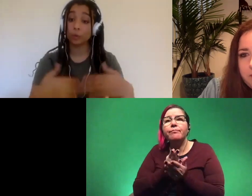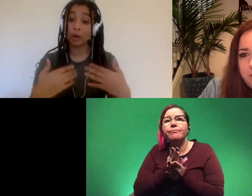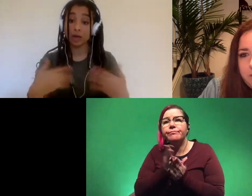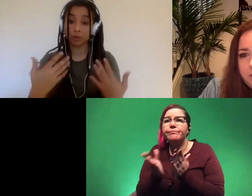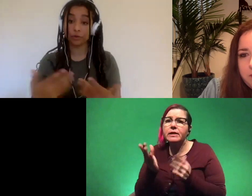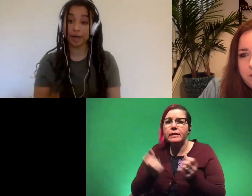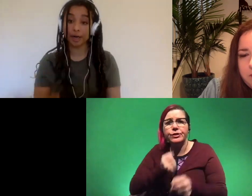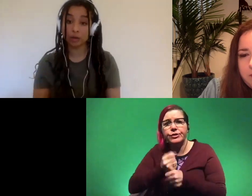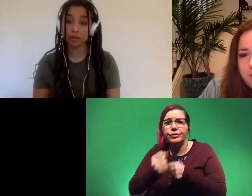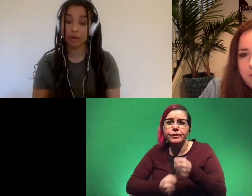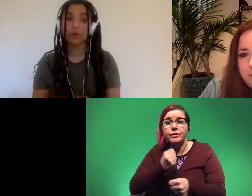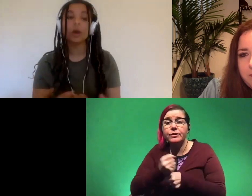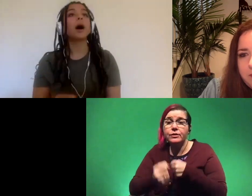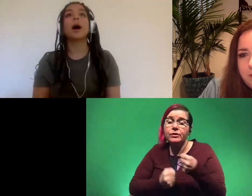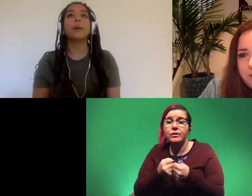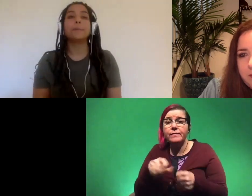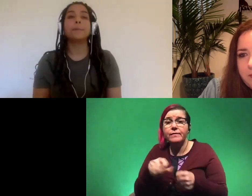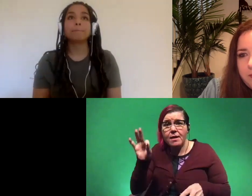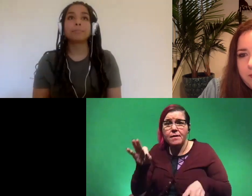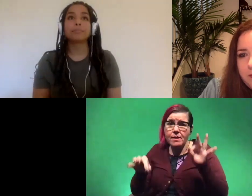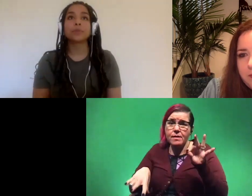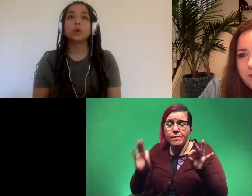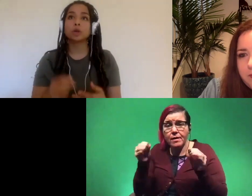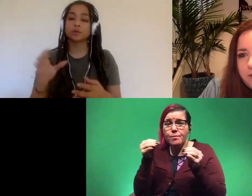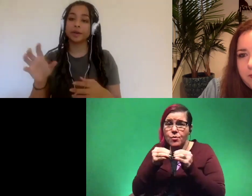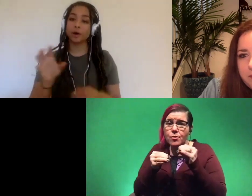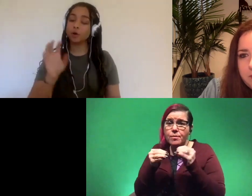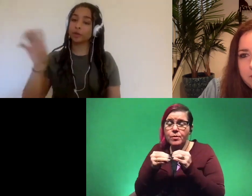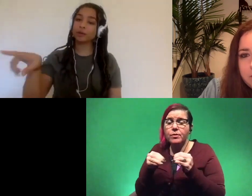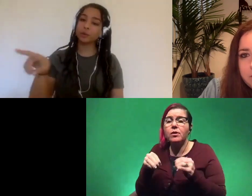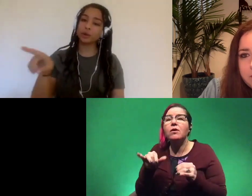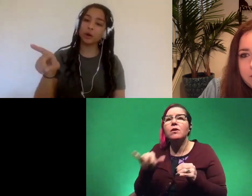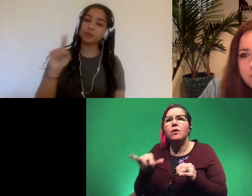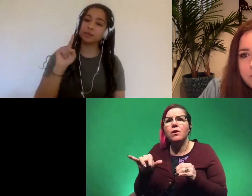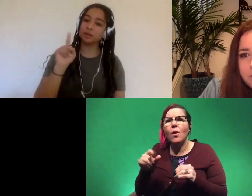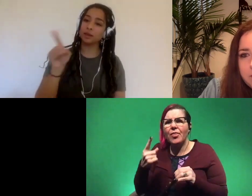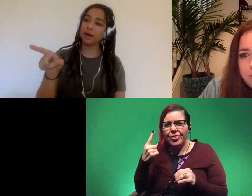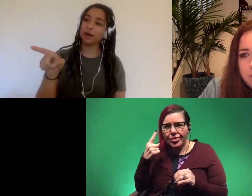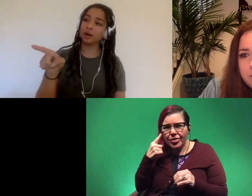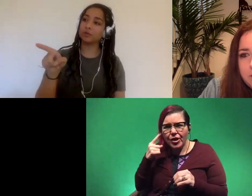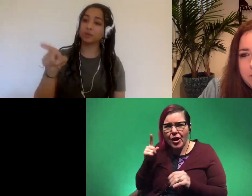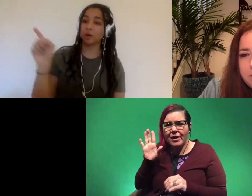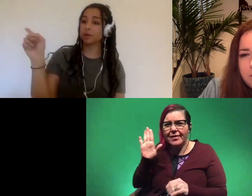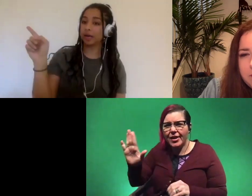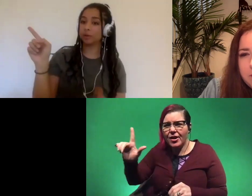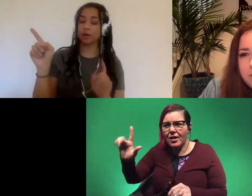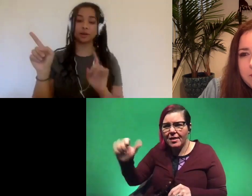as we're finding more stuff um you start to find out oh the thing that we thought was the leg of some other animal and the